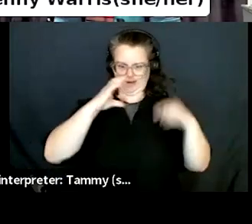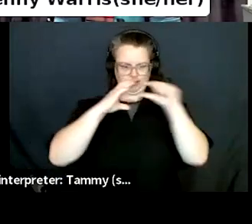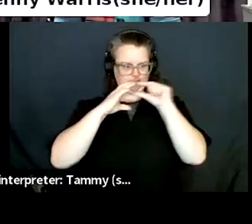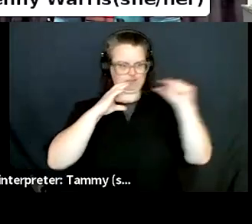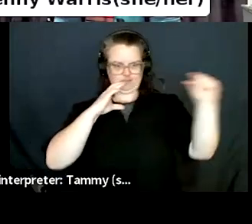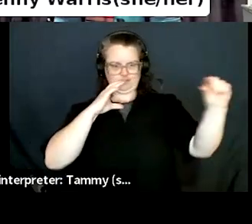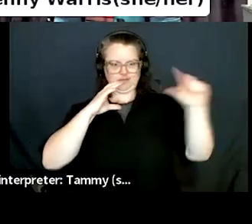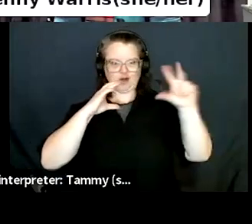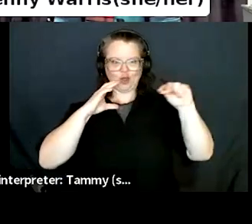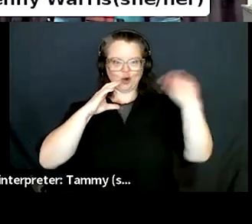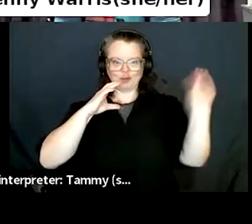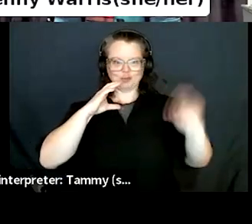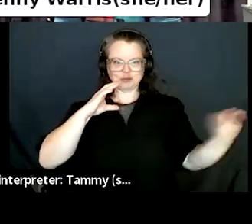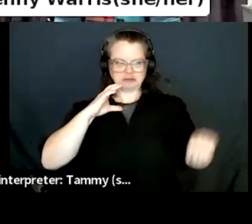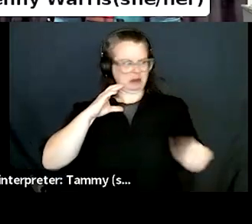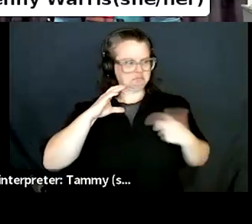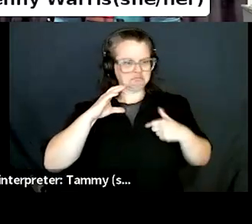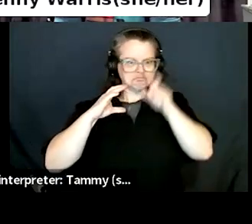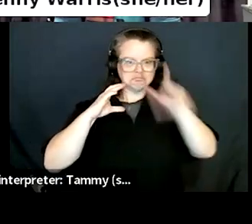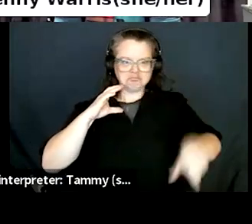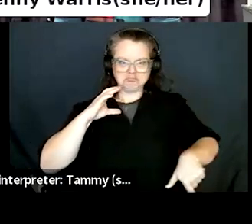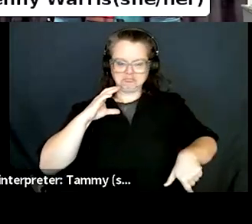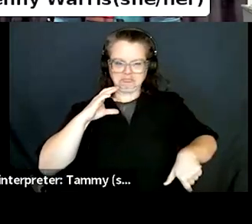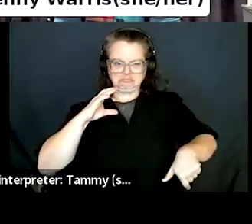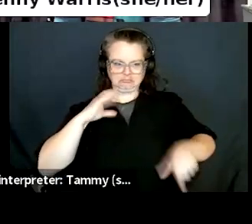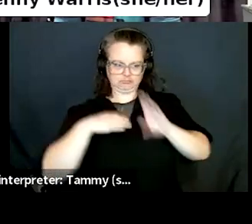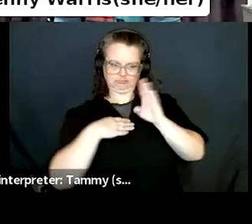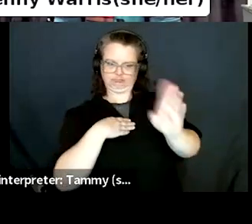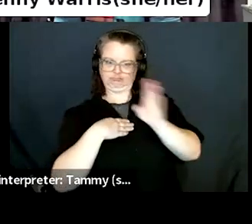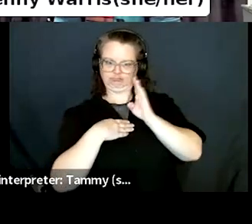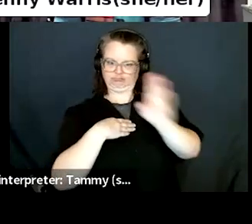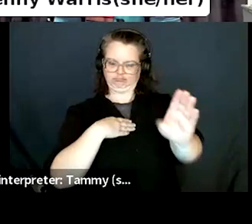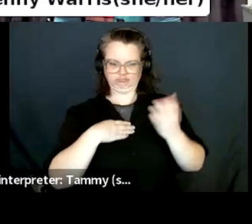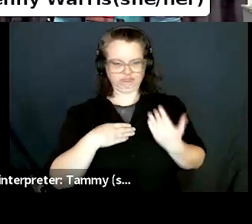Um, so those relationships are valuable for us both.